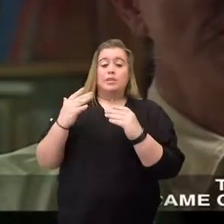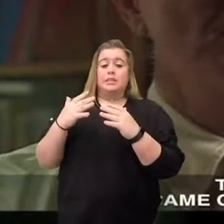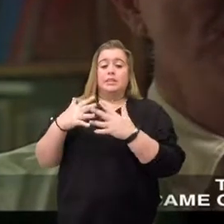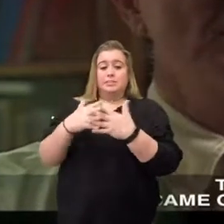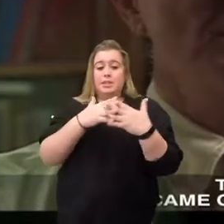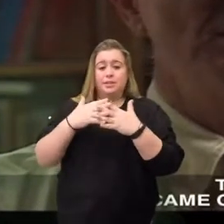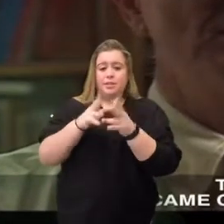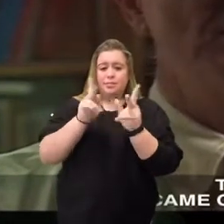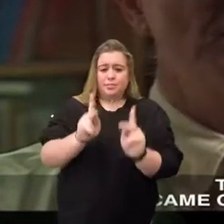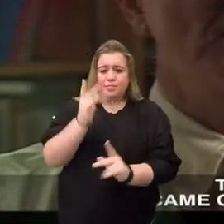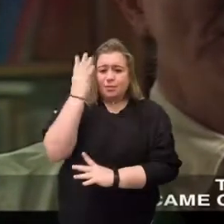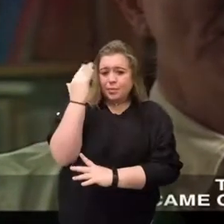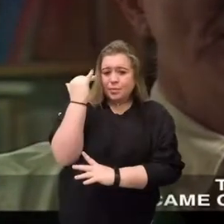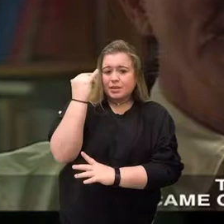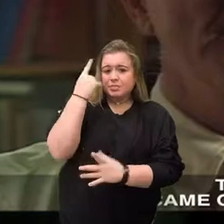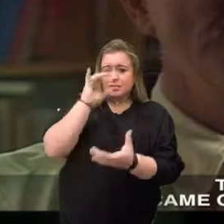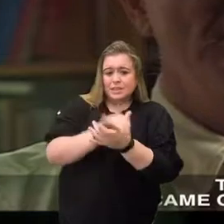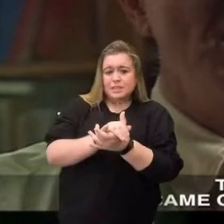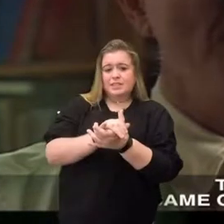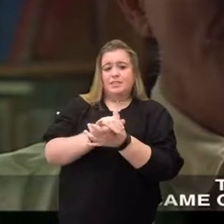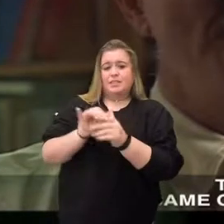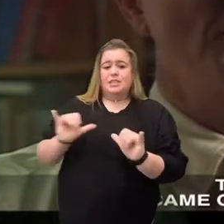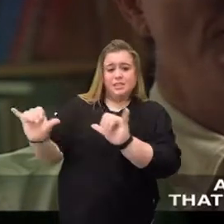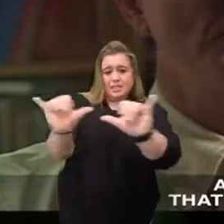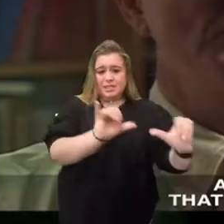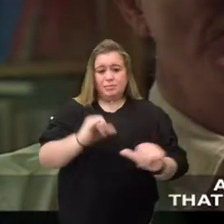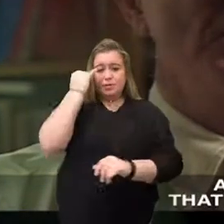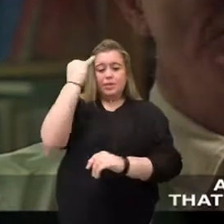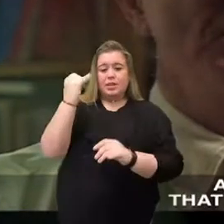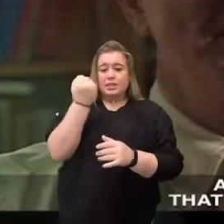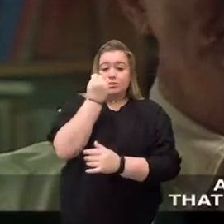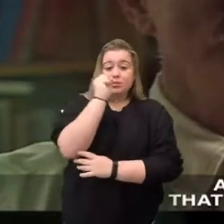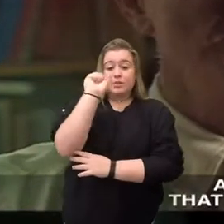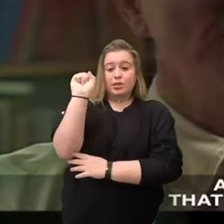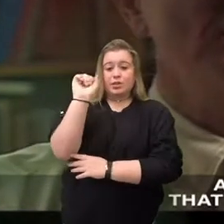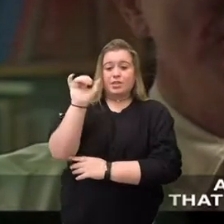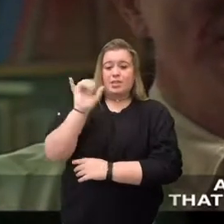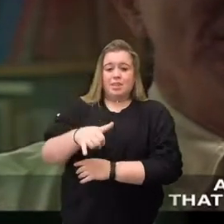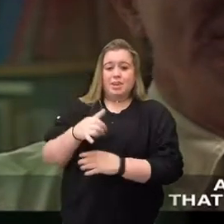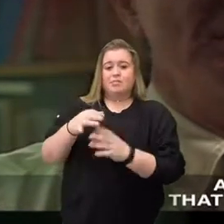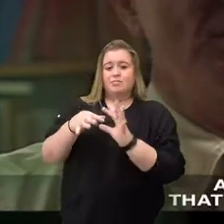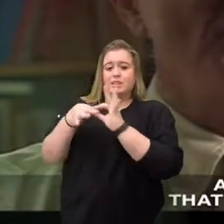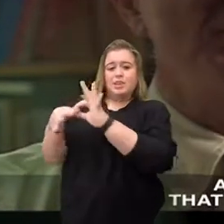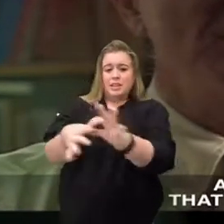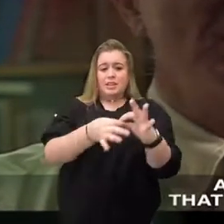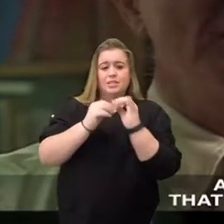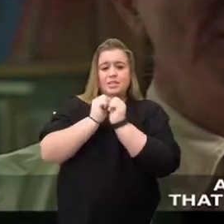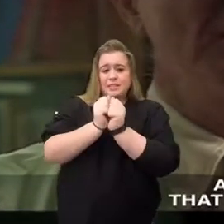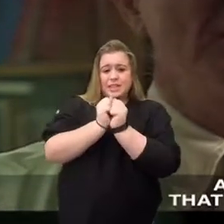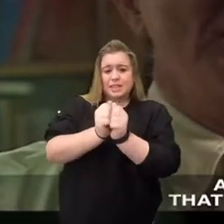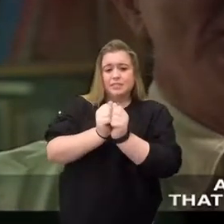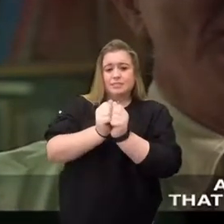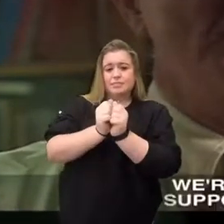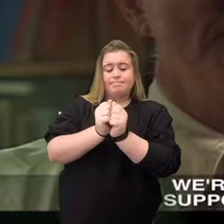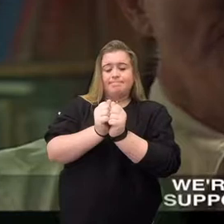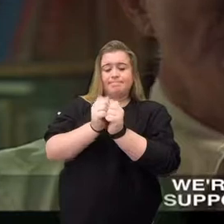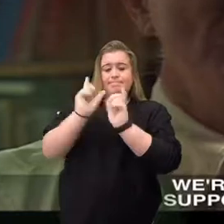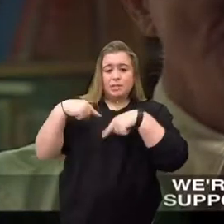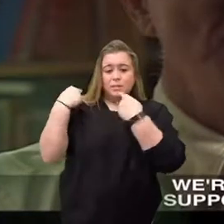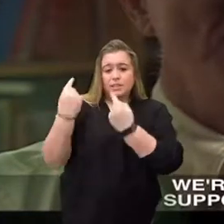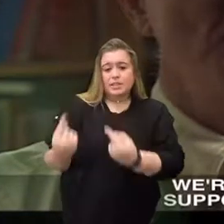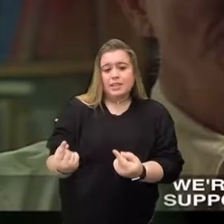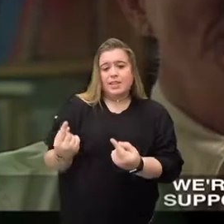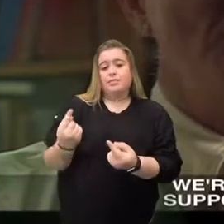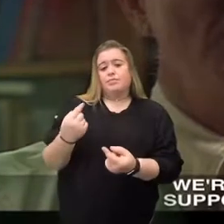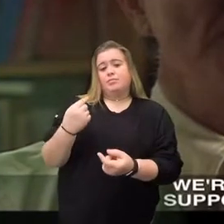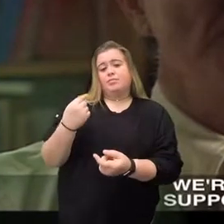these ideas that came out of the revolution are the adhesive that holds us together. We're the first